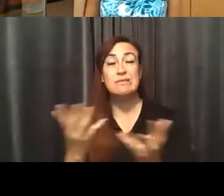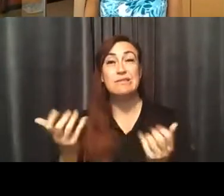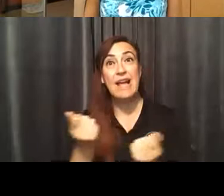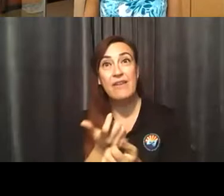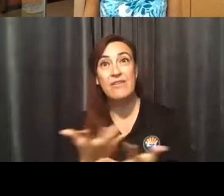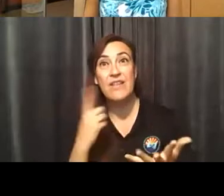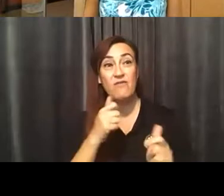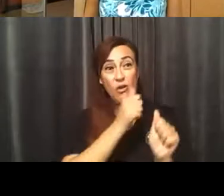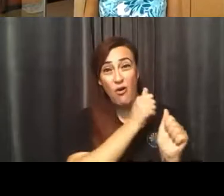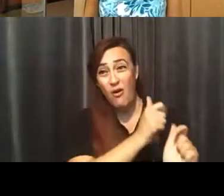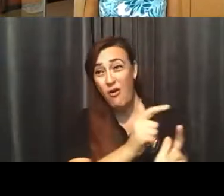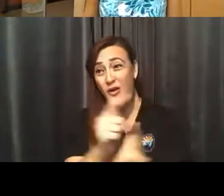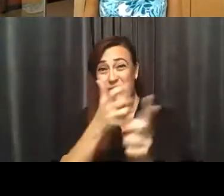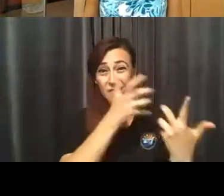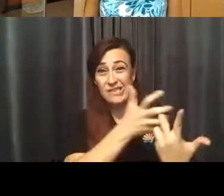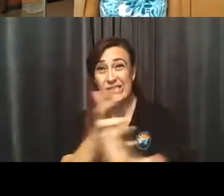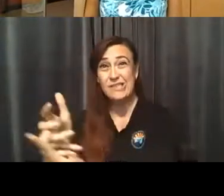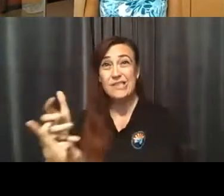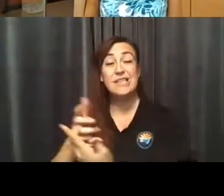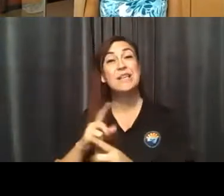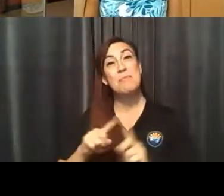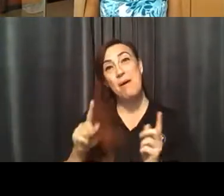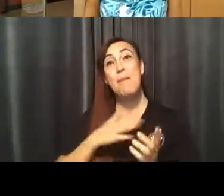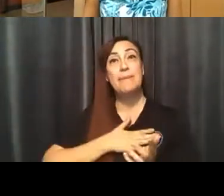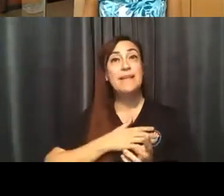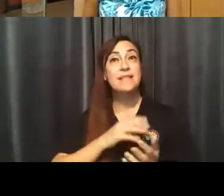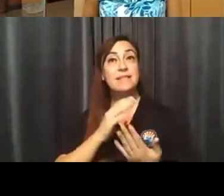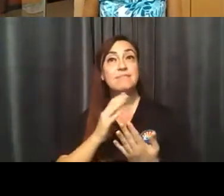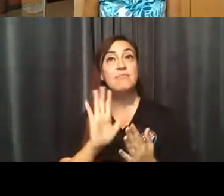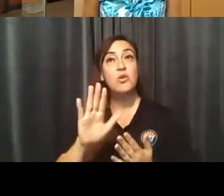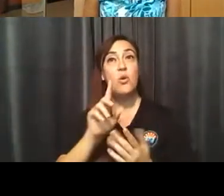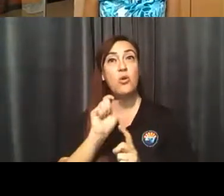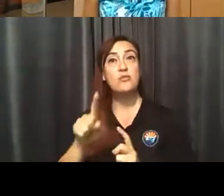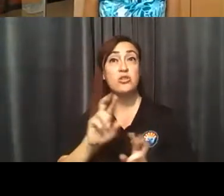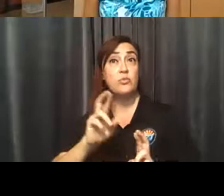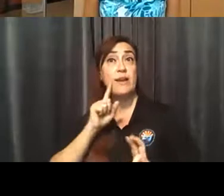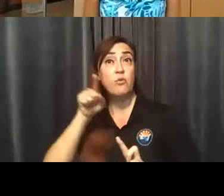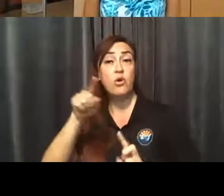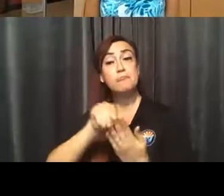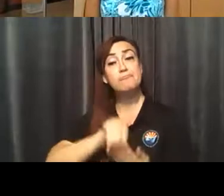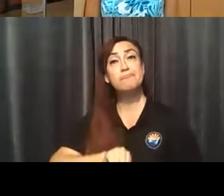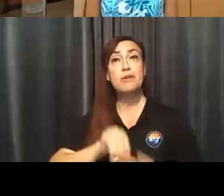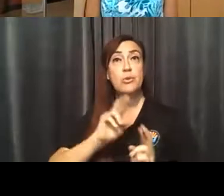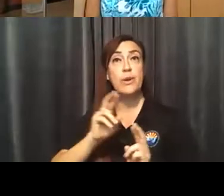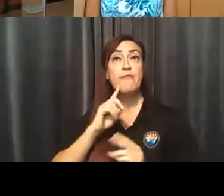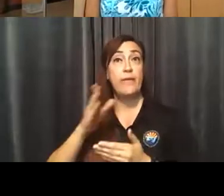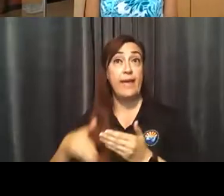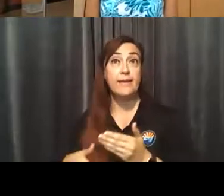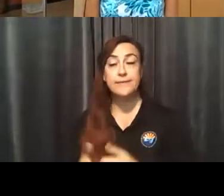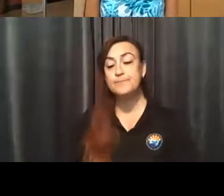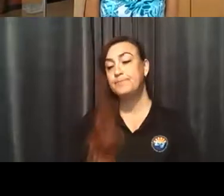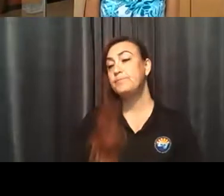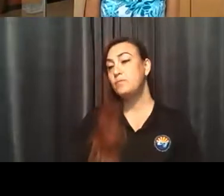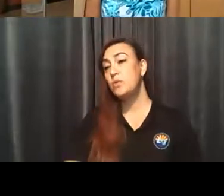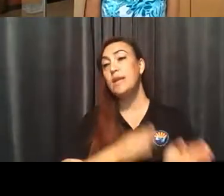scenario. So please prepare your questions for her specifically to your business. All right, let's move on to our next